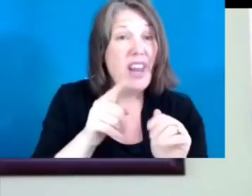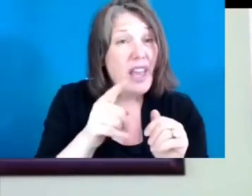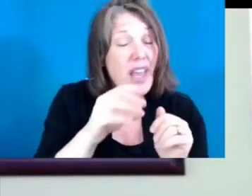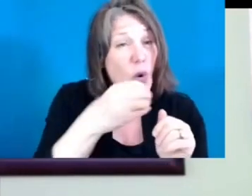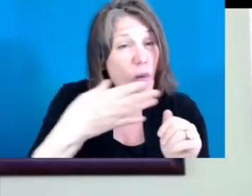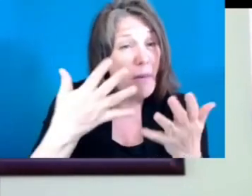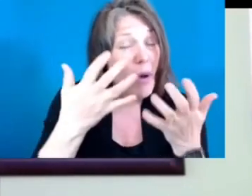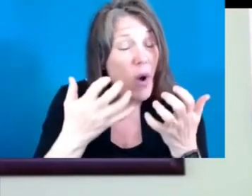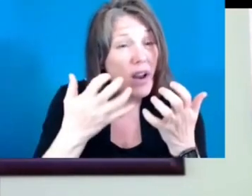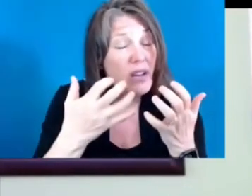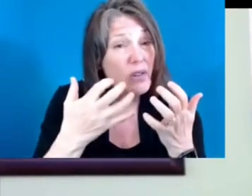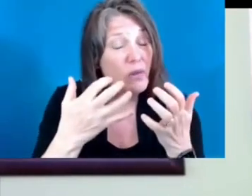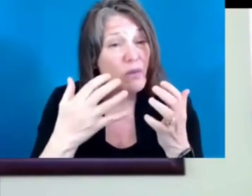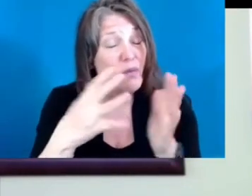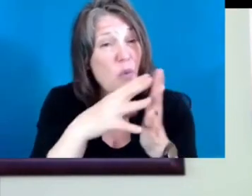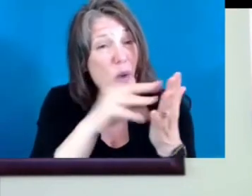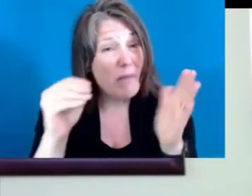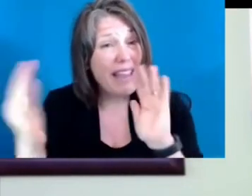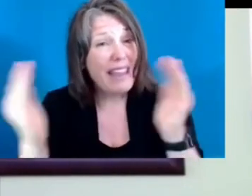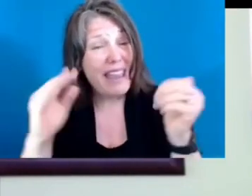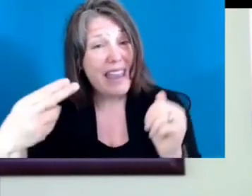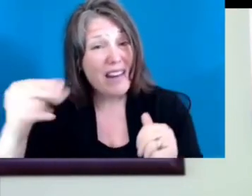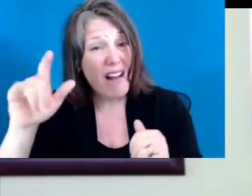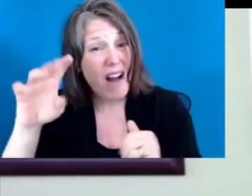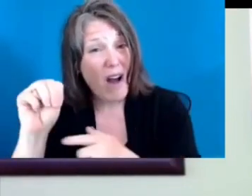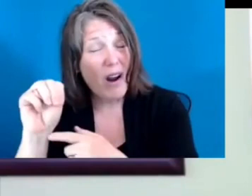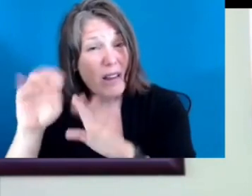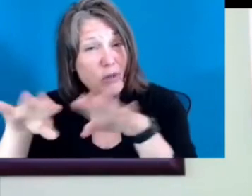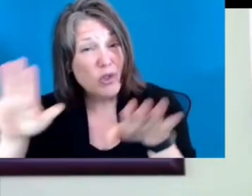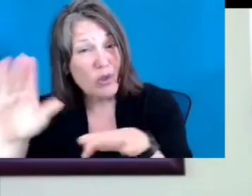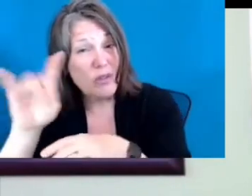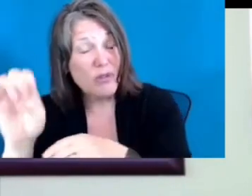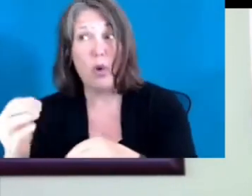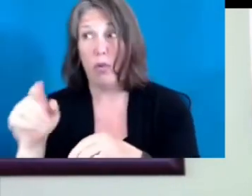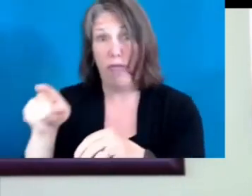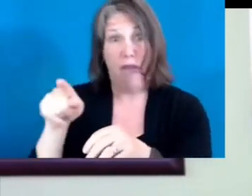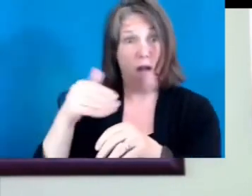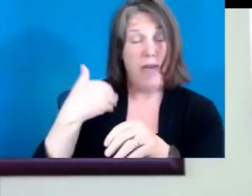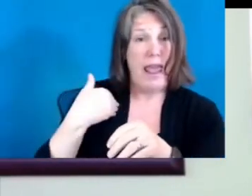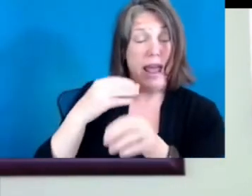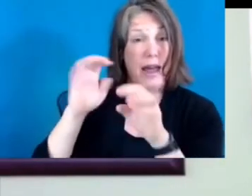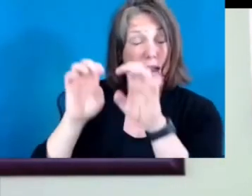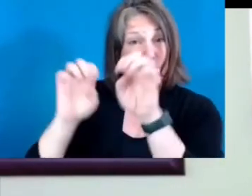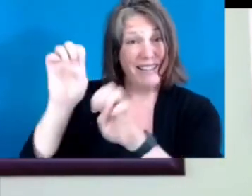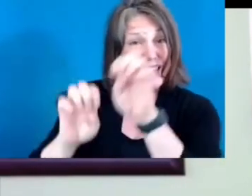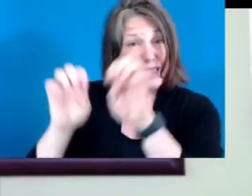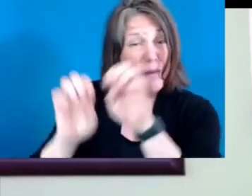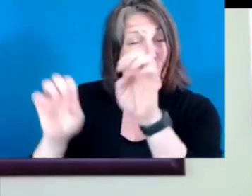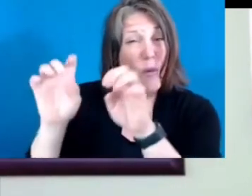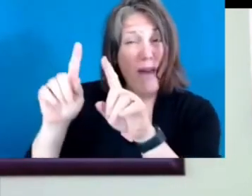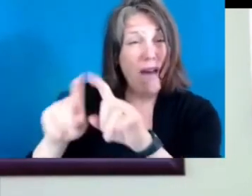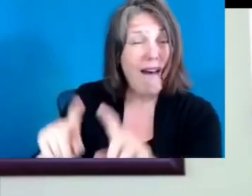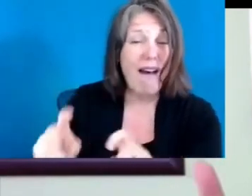replicate the Harlem Children's Zone. Because in Harlem, they had this experiment where, you know, over a thousand